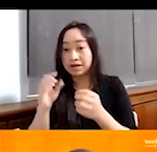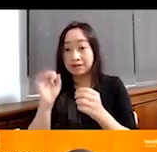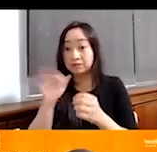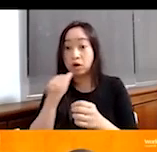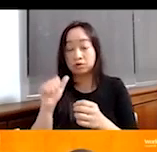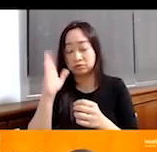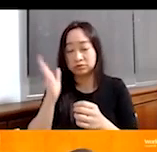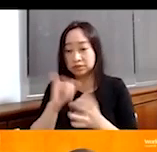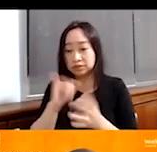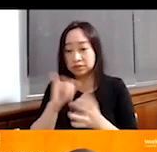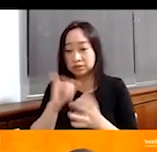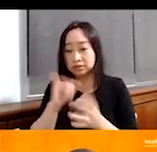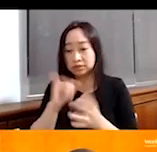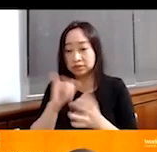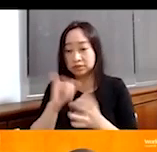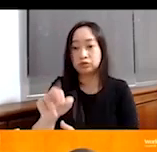you know, like I'm like a trailer.